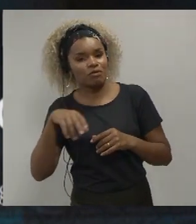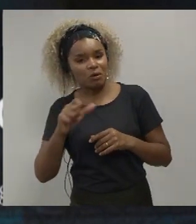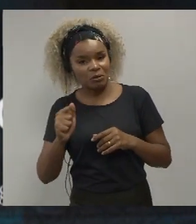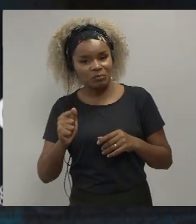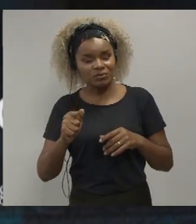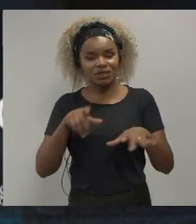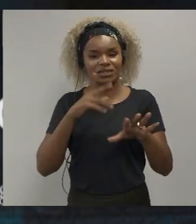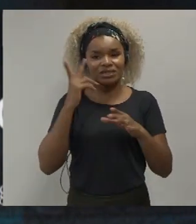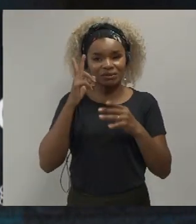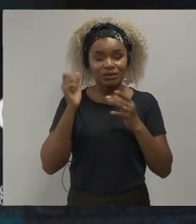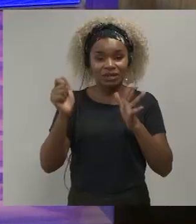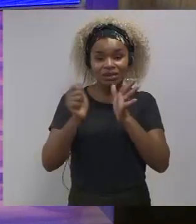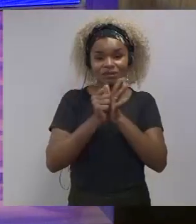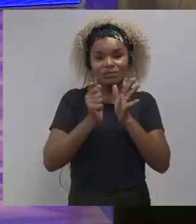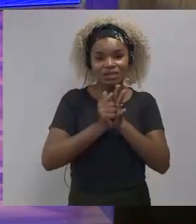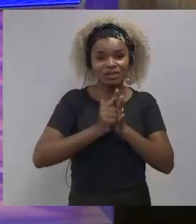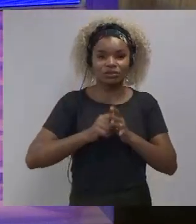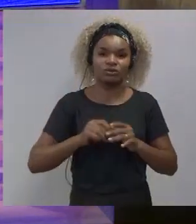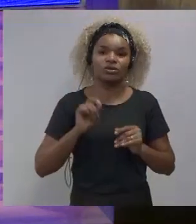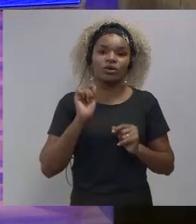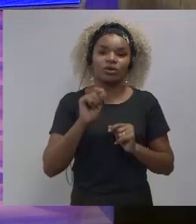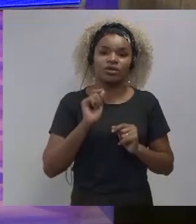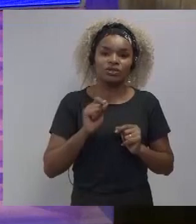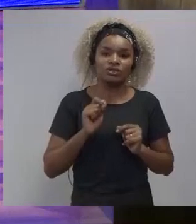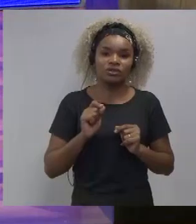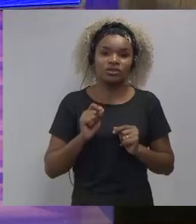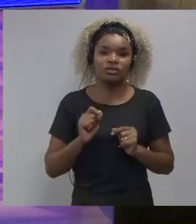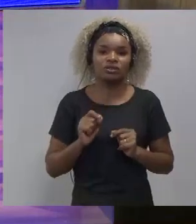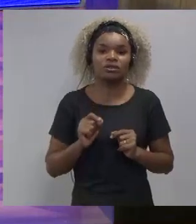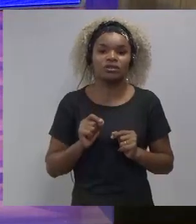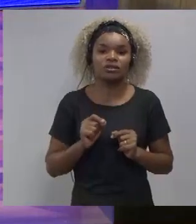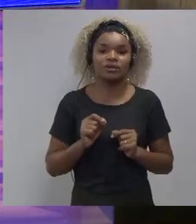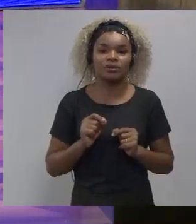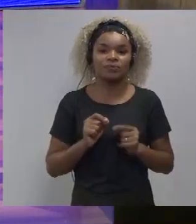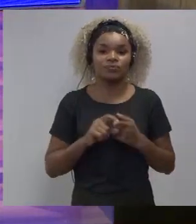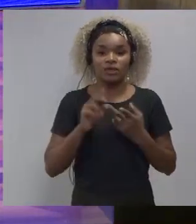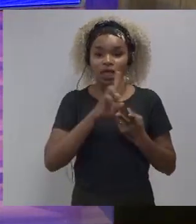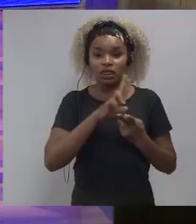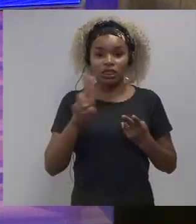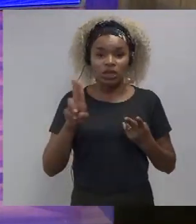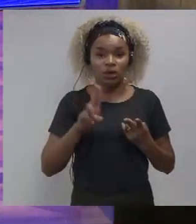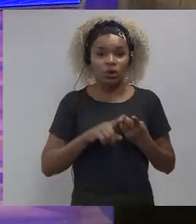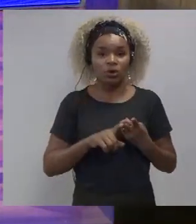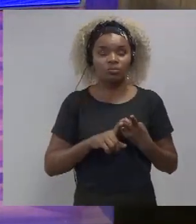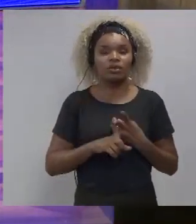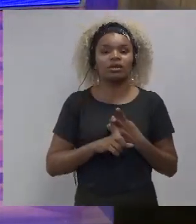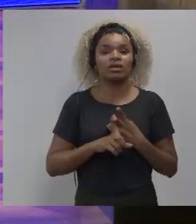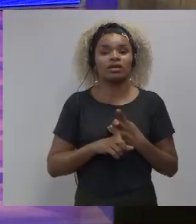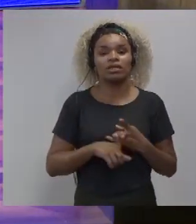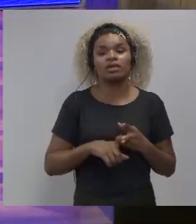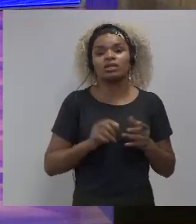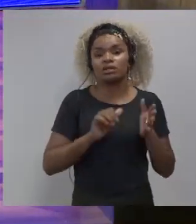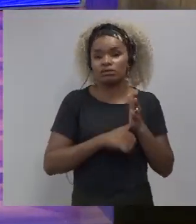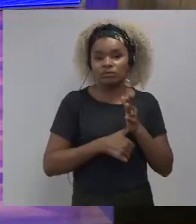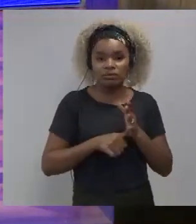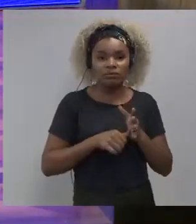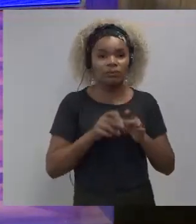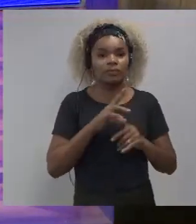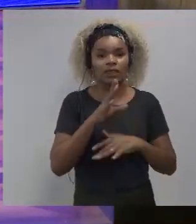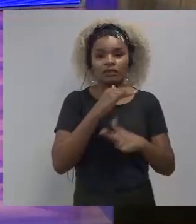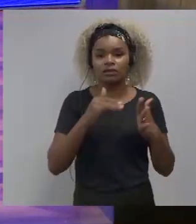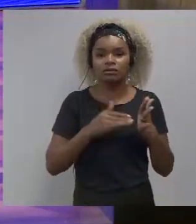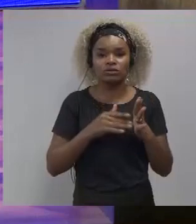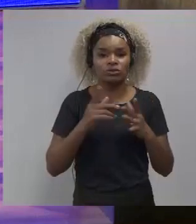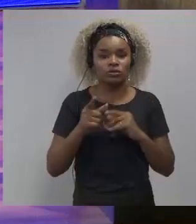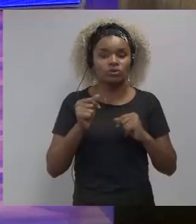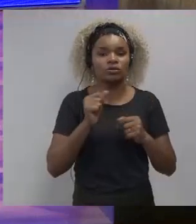applications of um name and CV even and all a